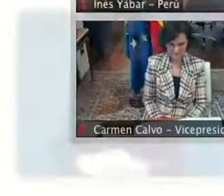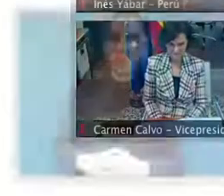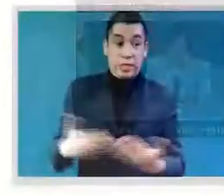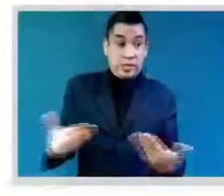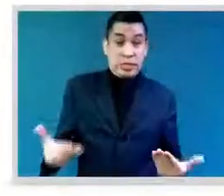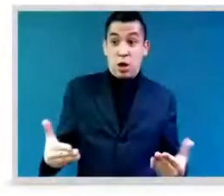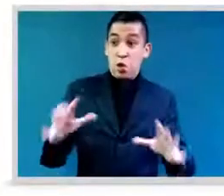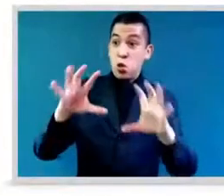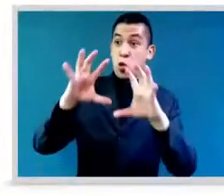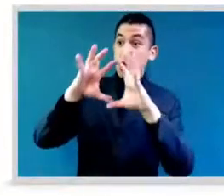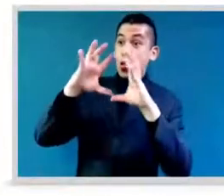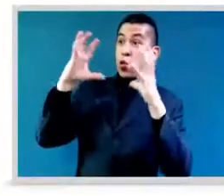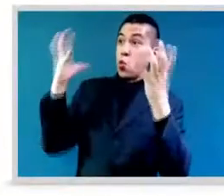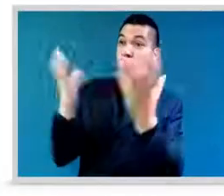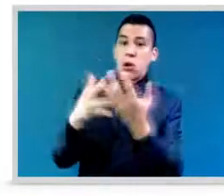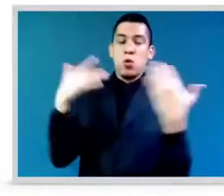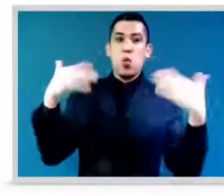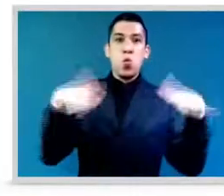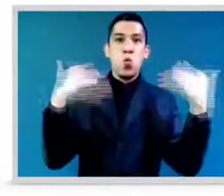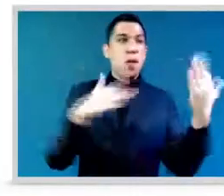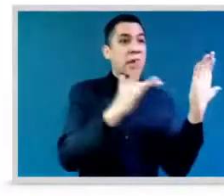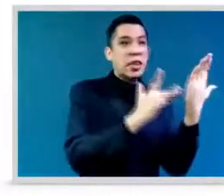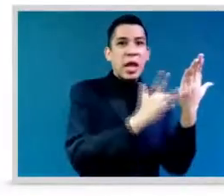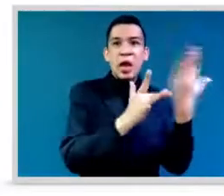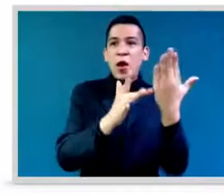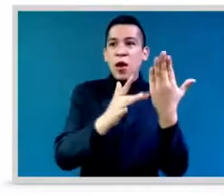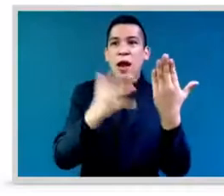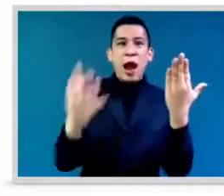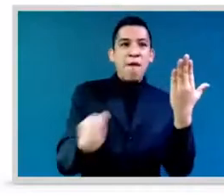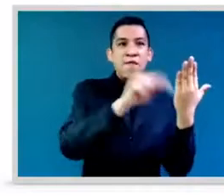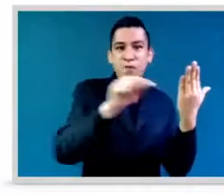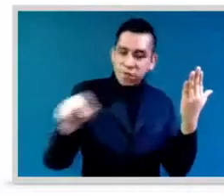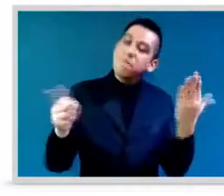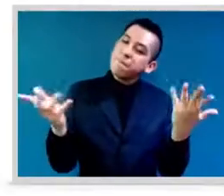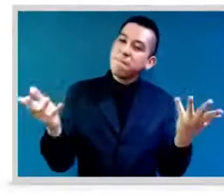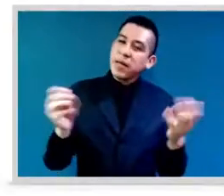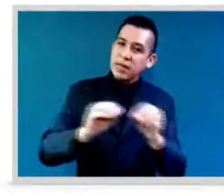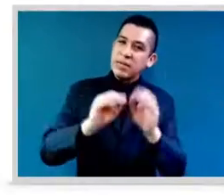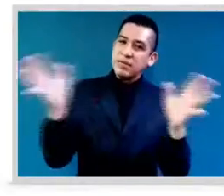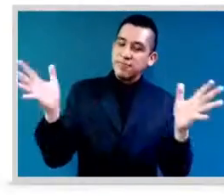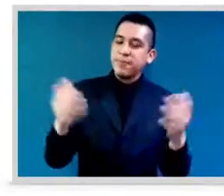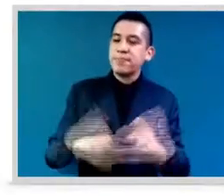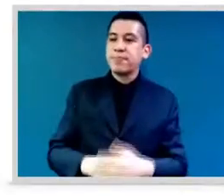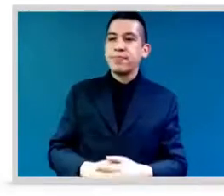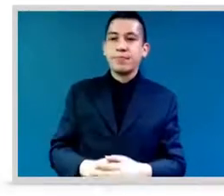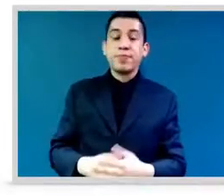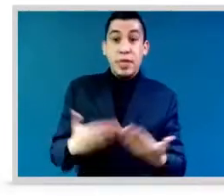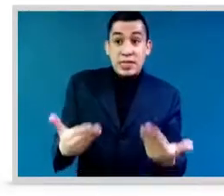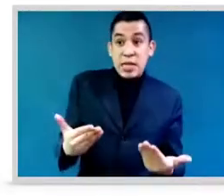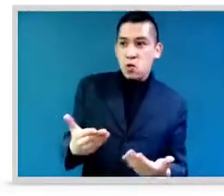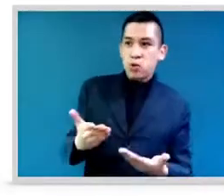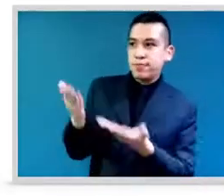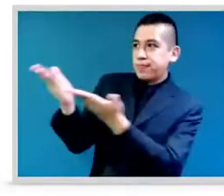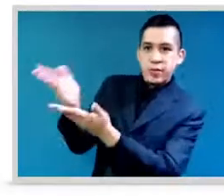Ines Yabar, who's a sustainability activist. I'm going to ask you to speak a little bit about how we